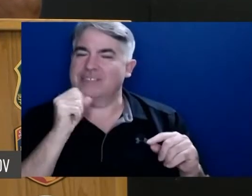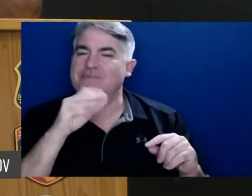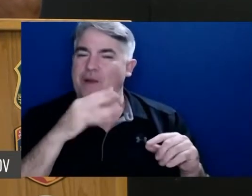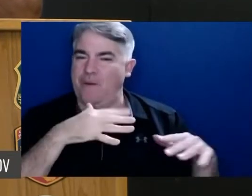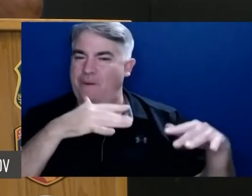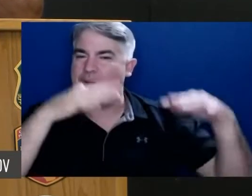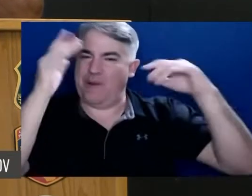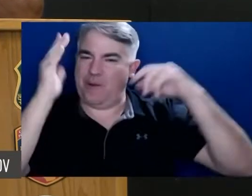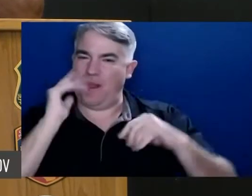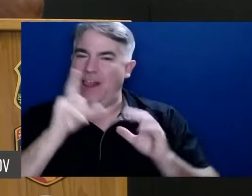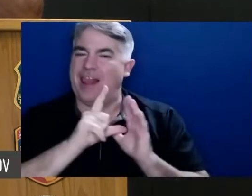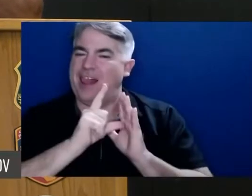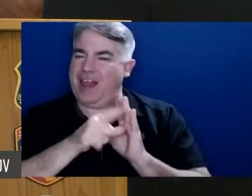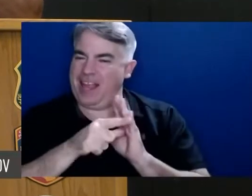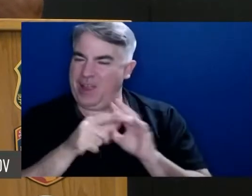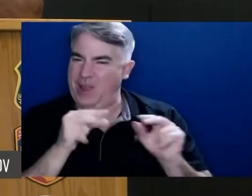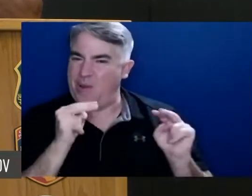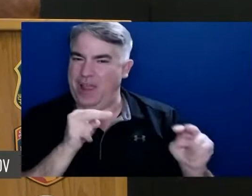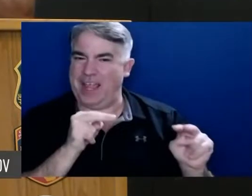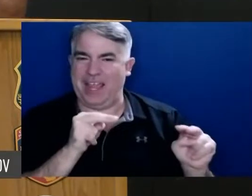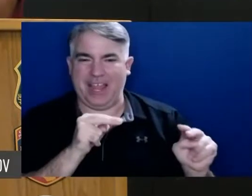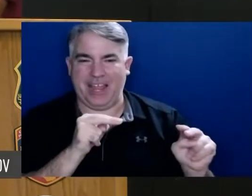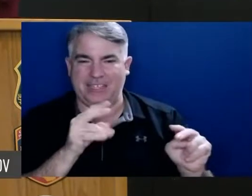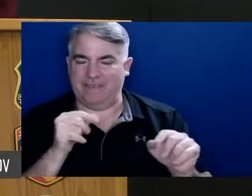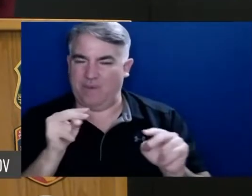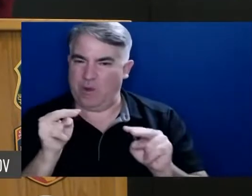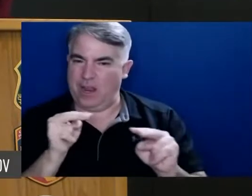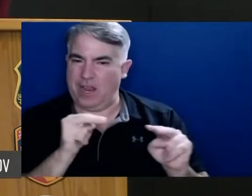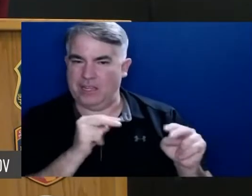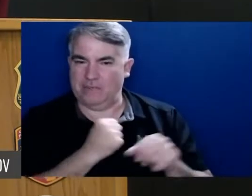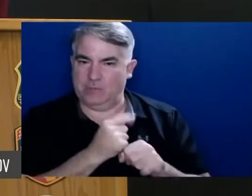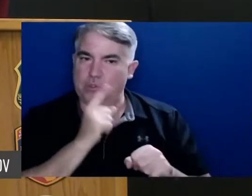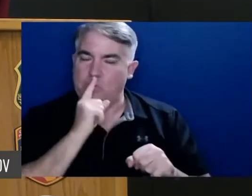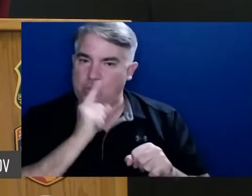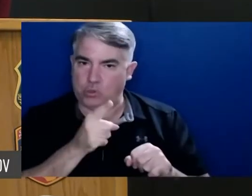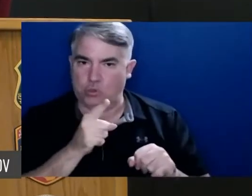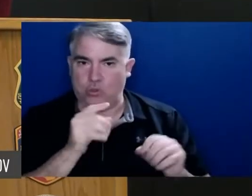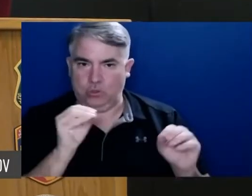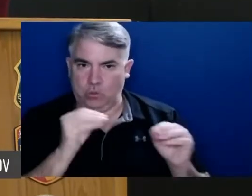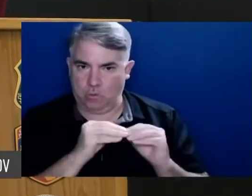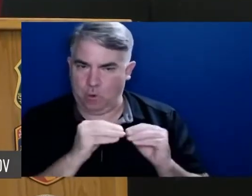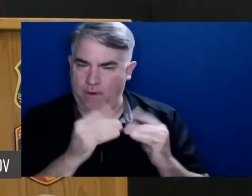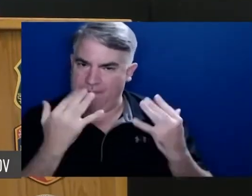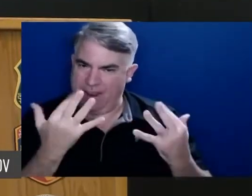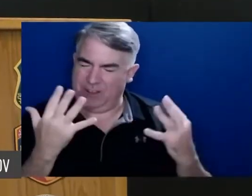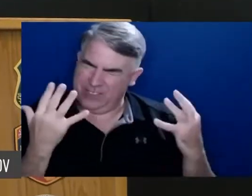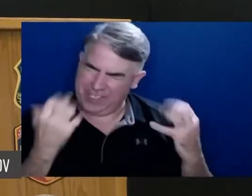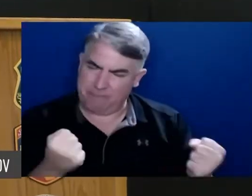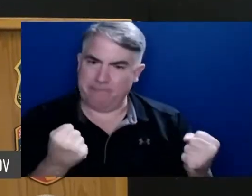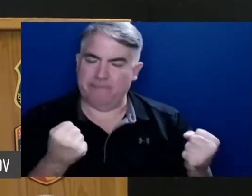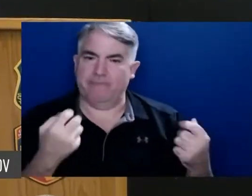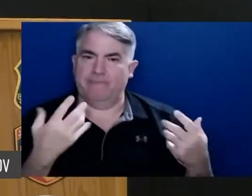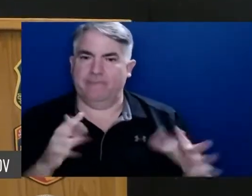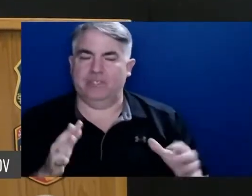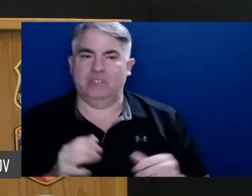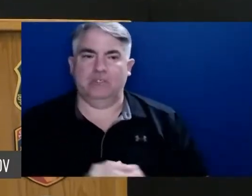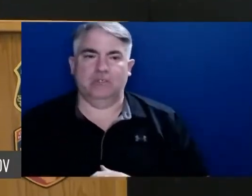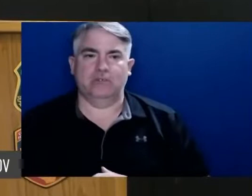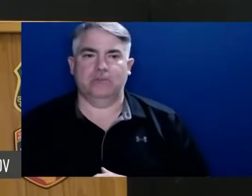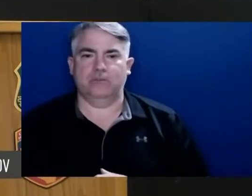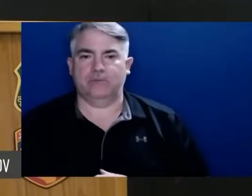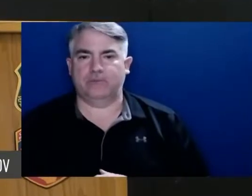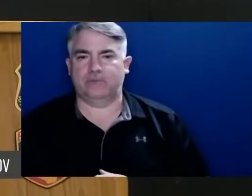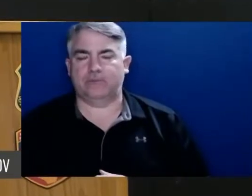eyes out there all the time to make sure it cannot come back out away from where it is or out of the current